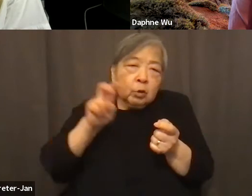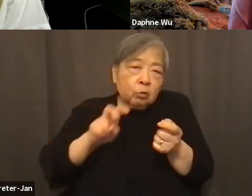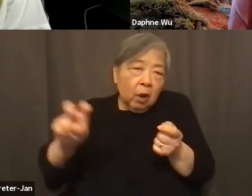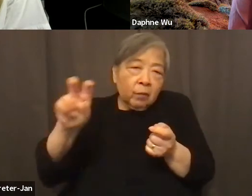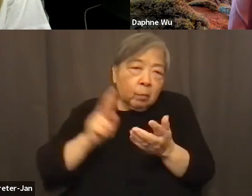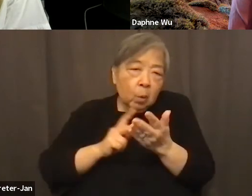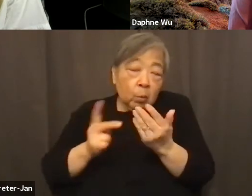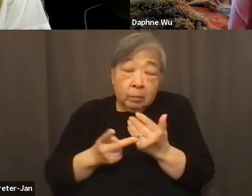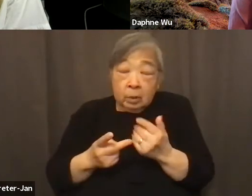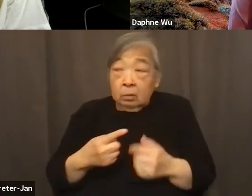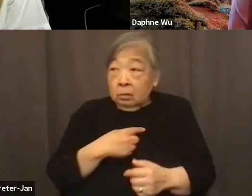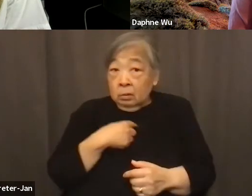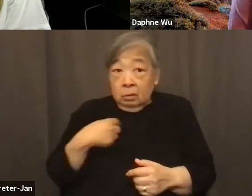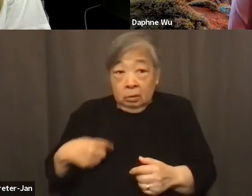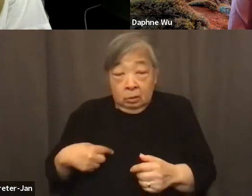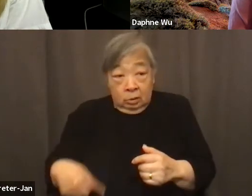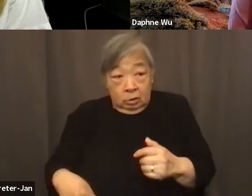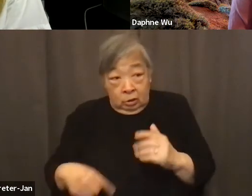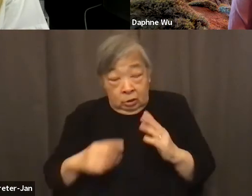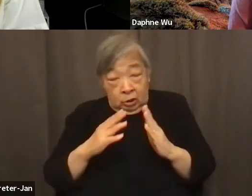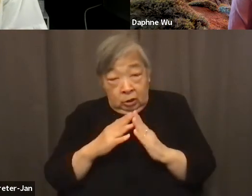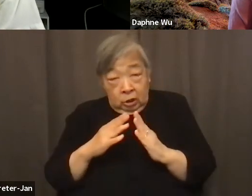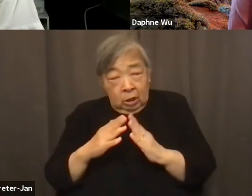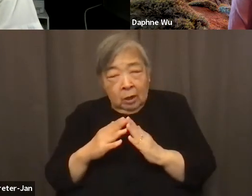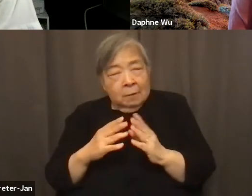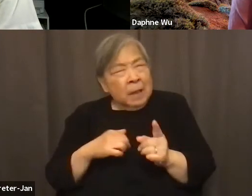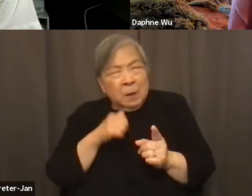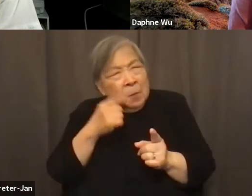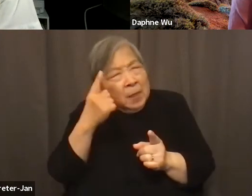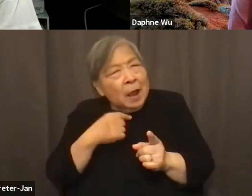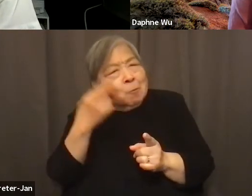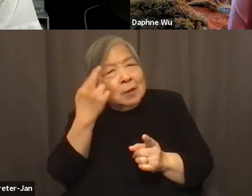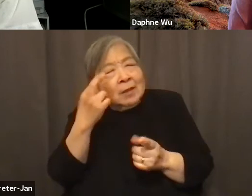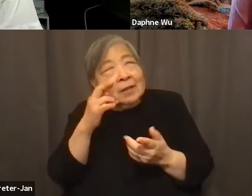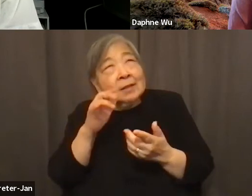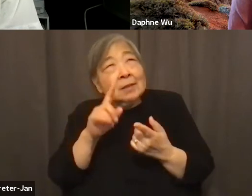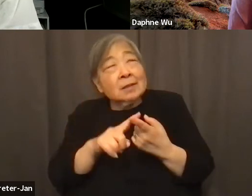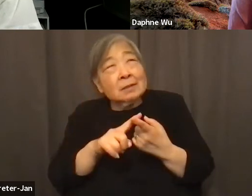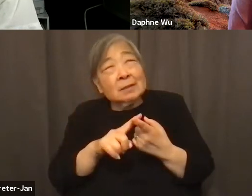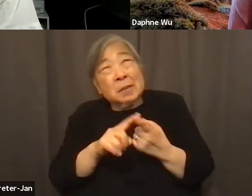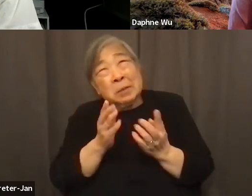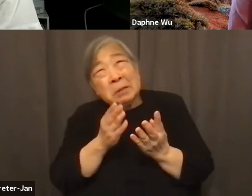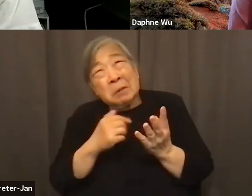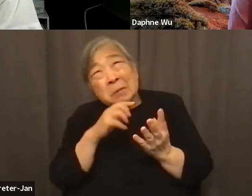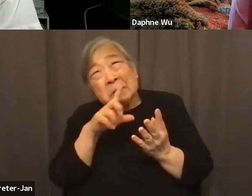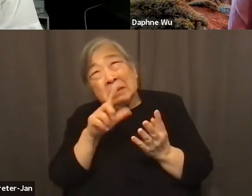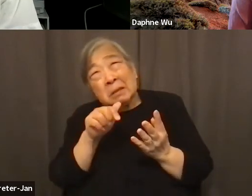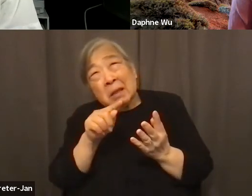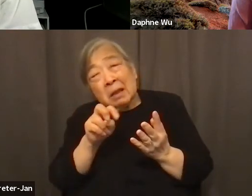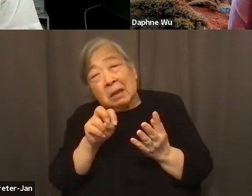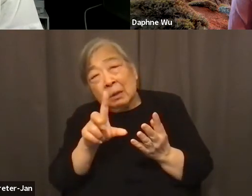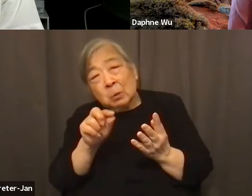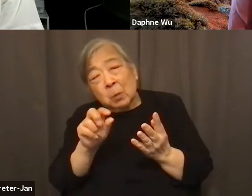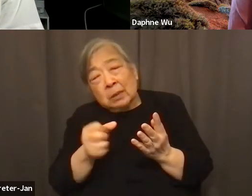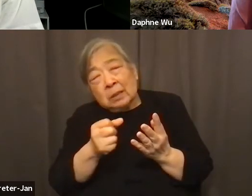Chinatown is just, I, I don't think I realized this until maybe like my late 20s. It's about